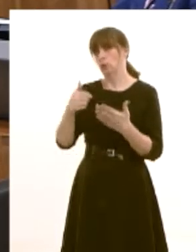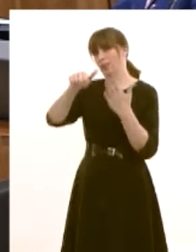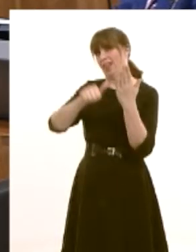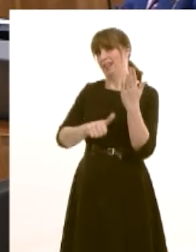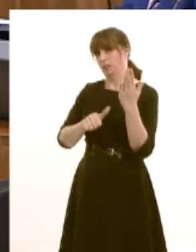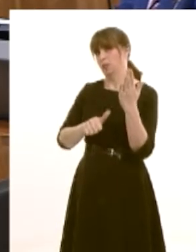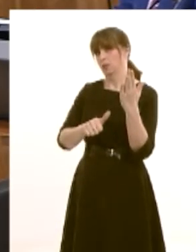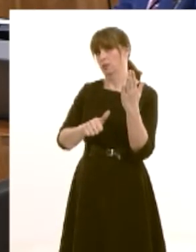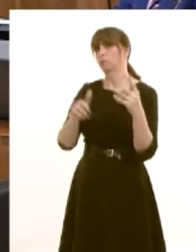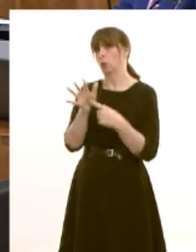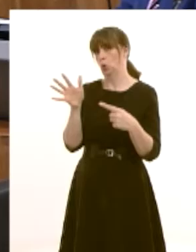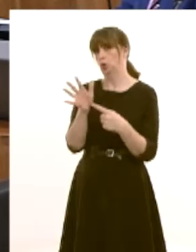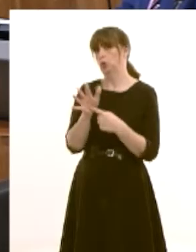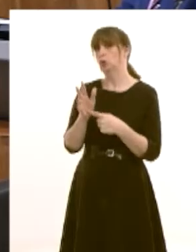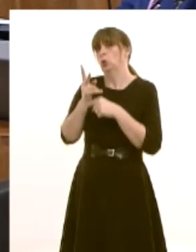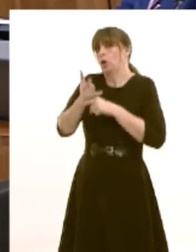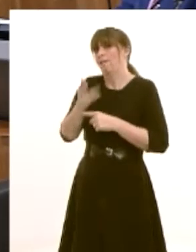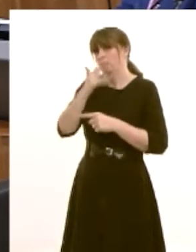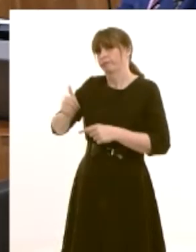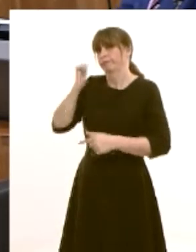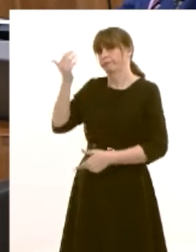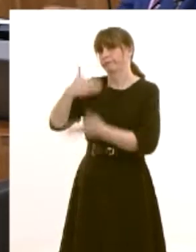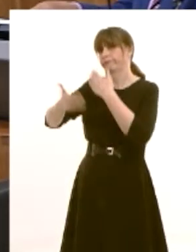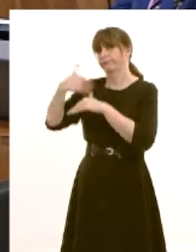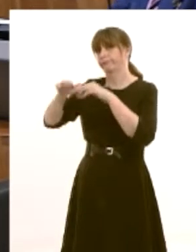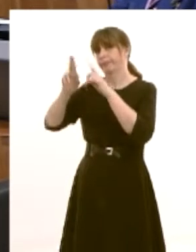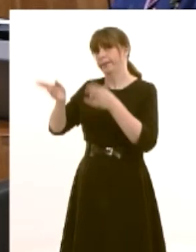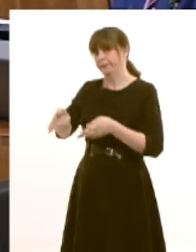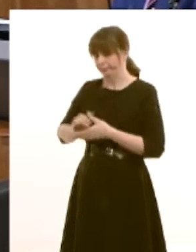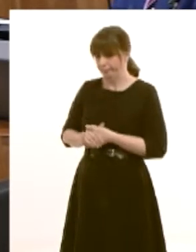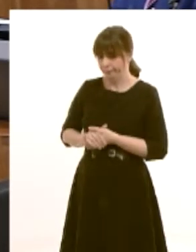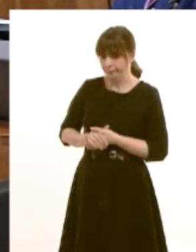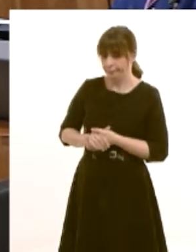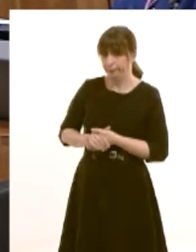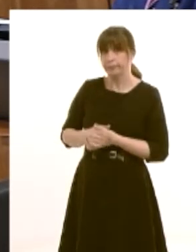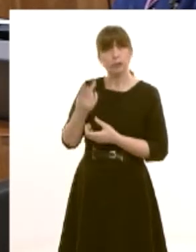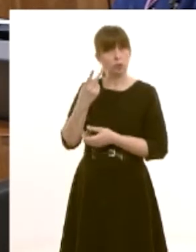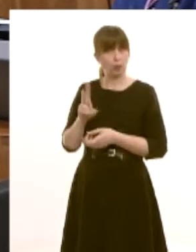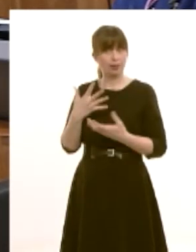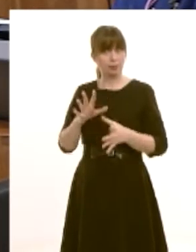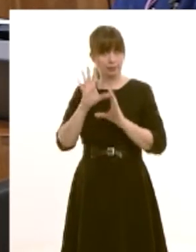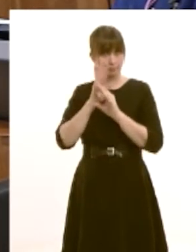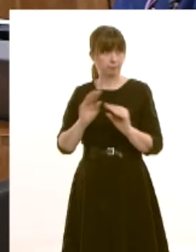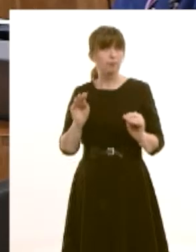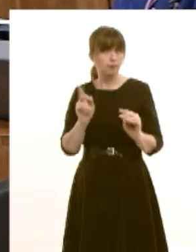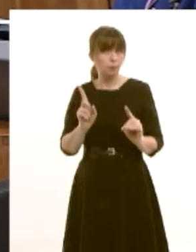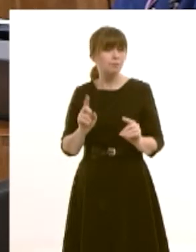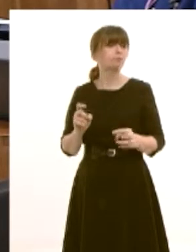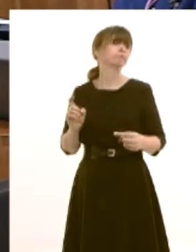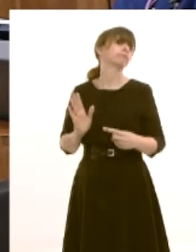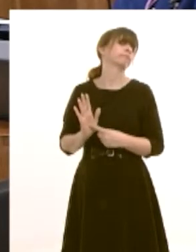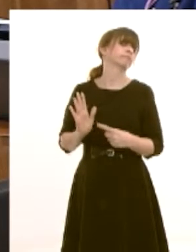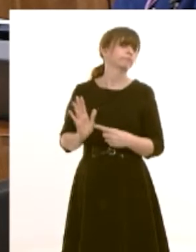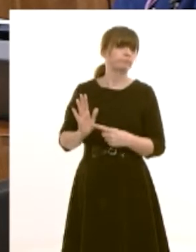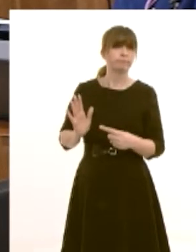is hugely important and uh as i've said now uh two previous occasions it's hugely important that people